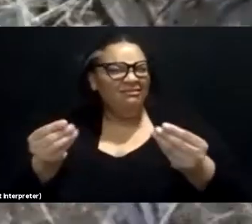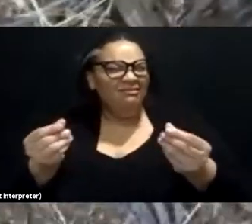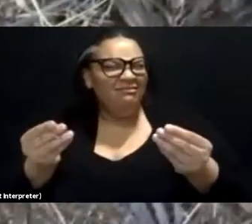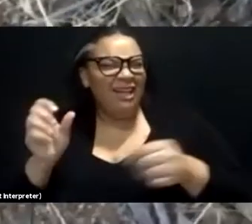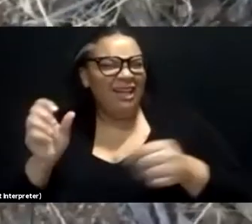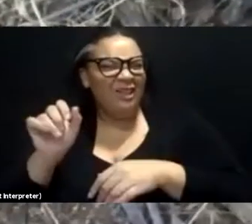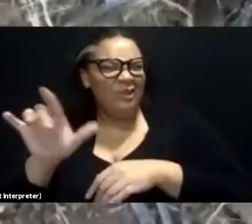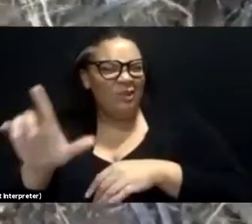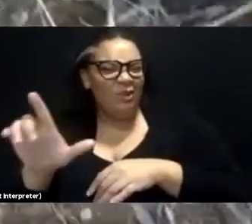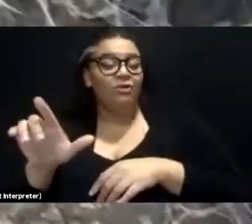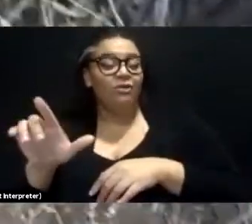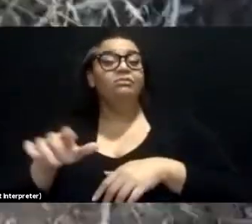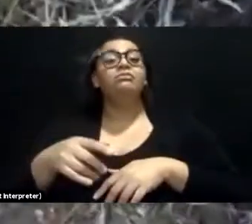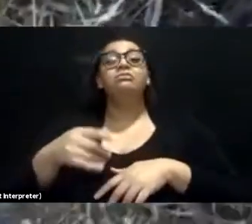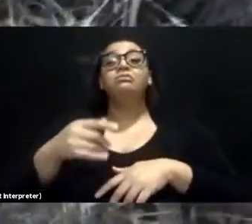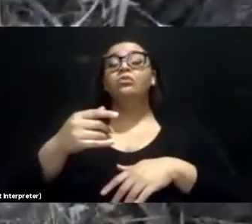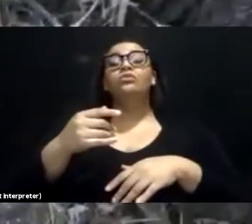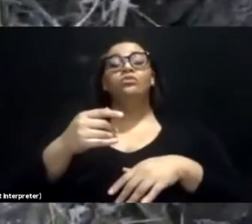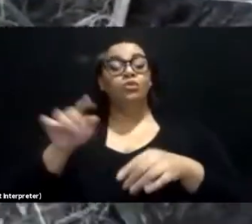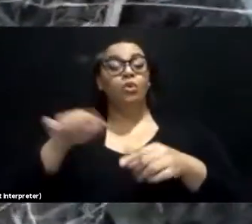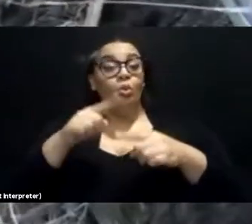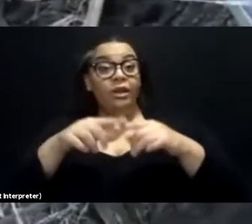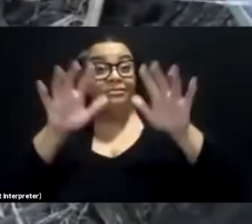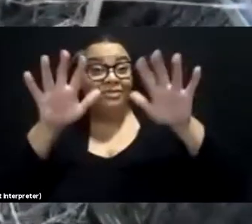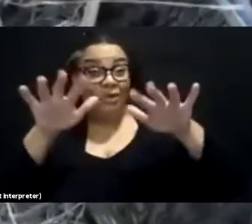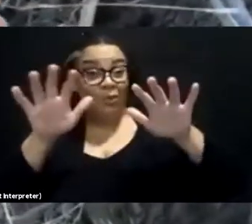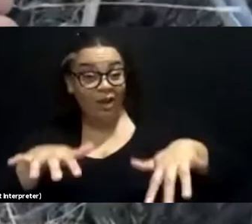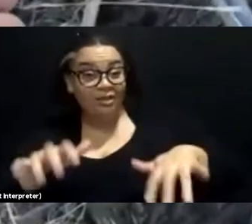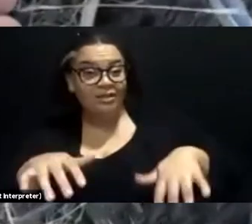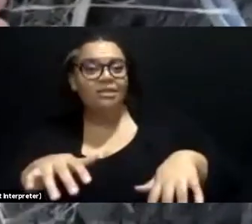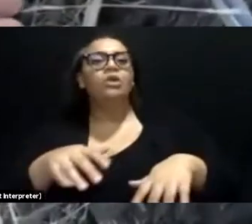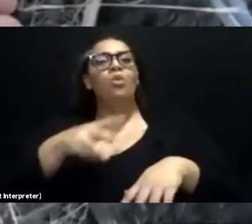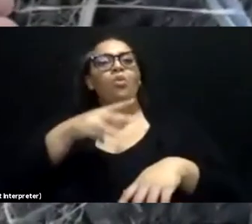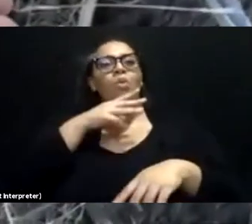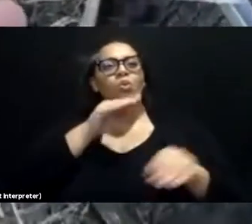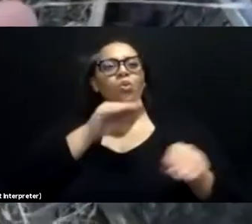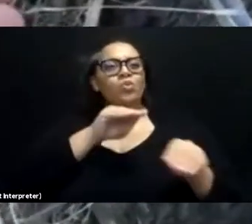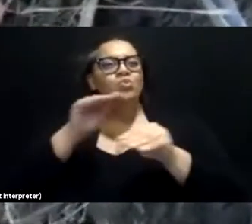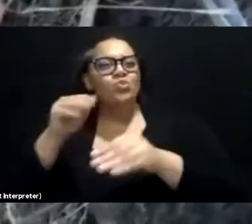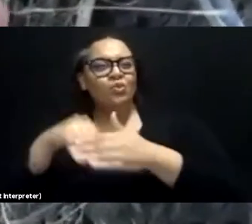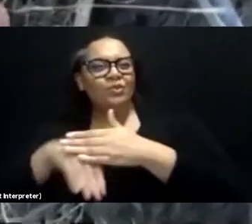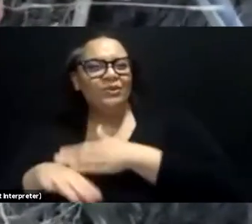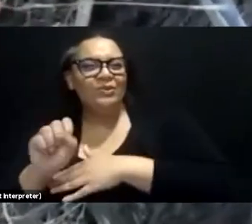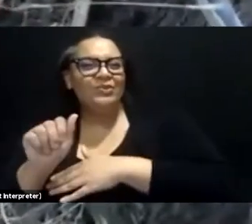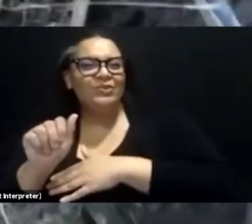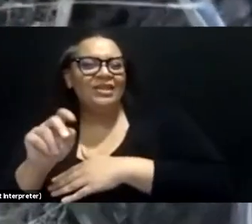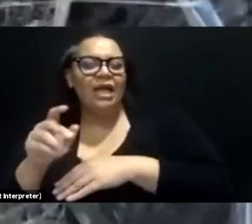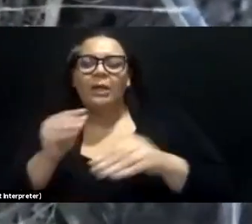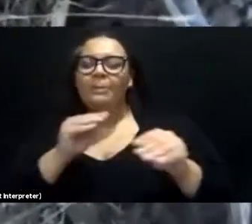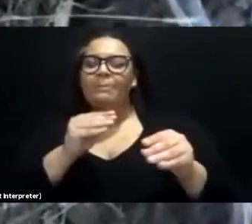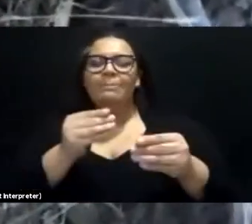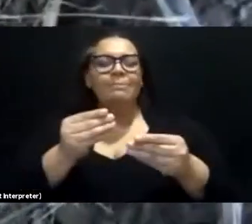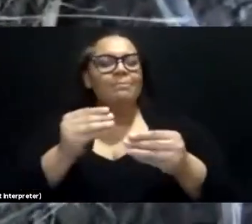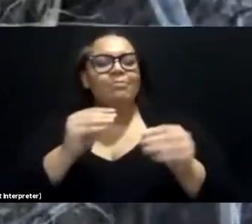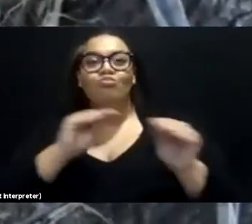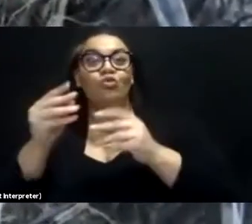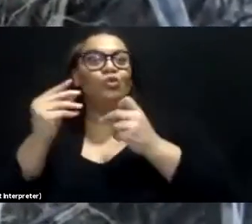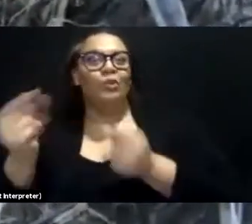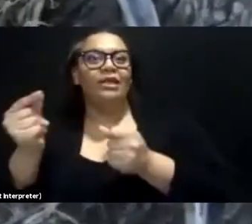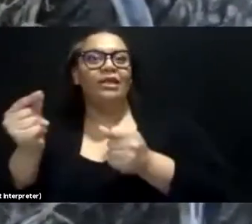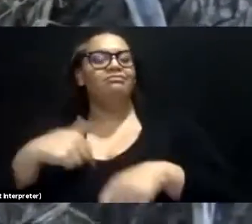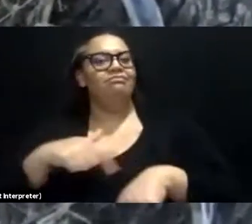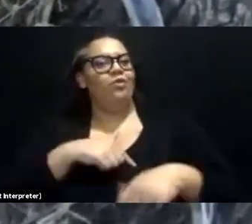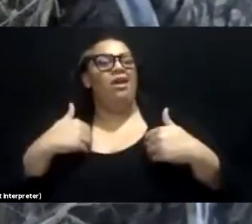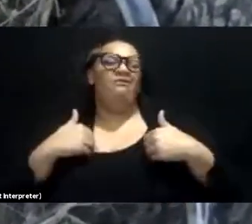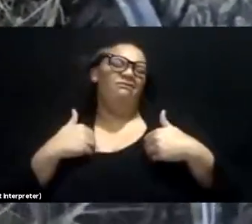here, the water that goes into the sand moves really quickly through the grains of sand. We get these big flash floods.